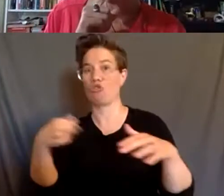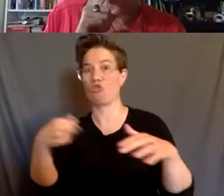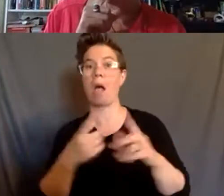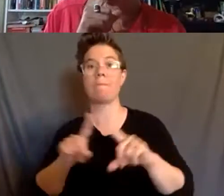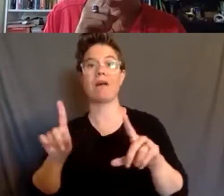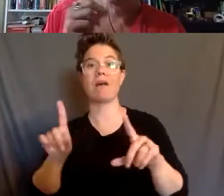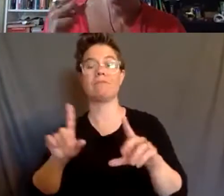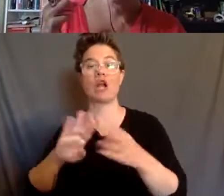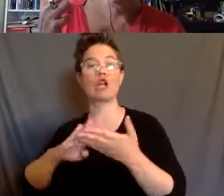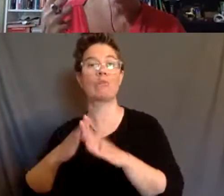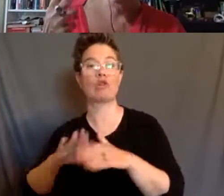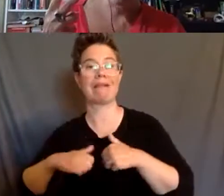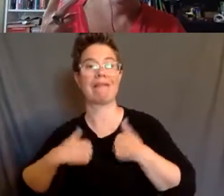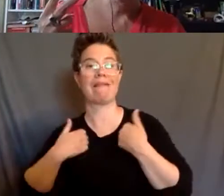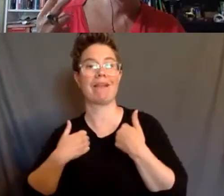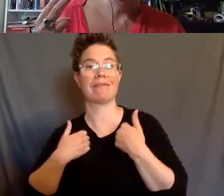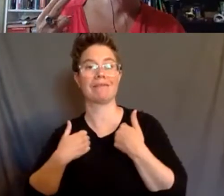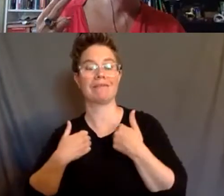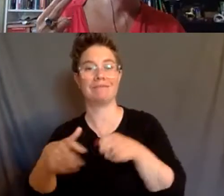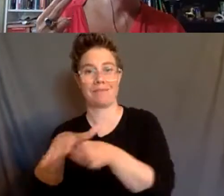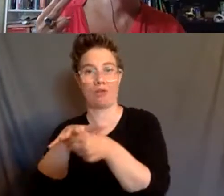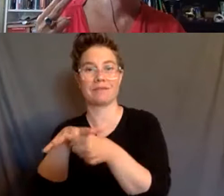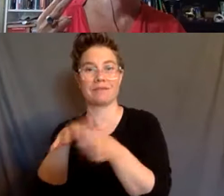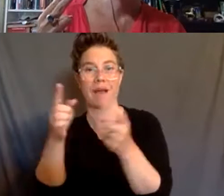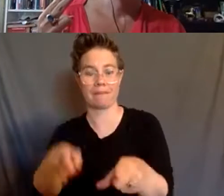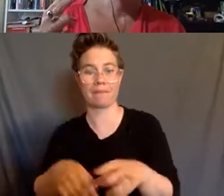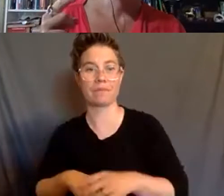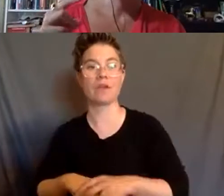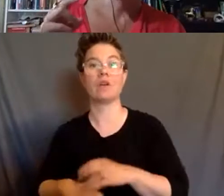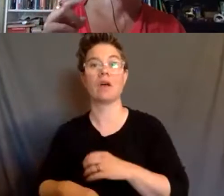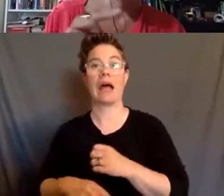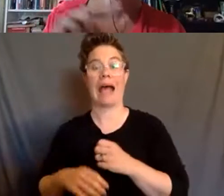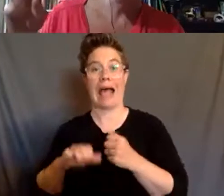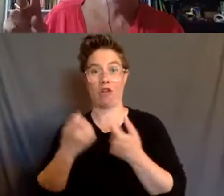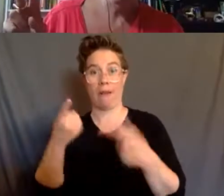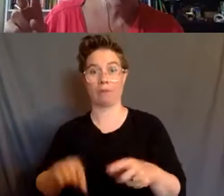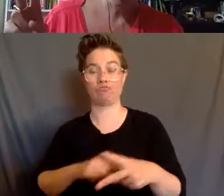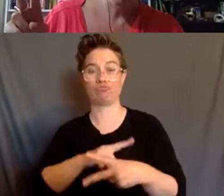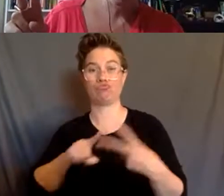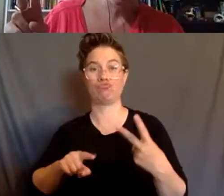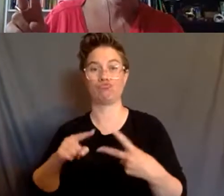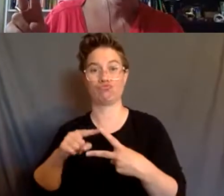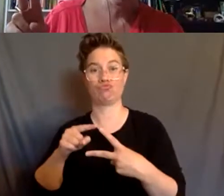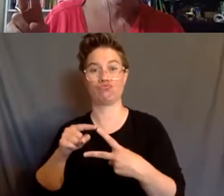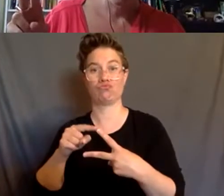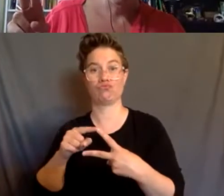Was done by doing two things. One is this kind of swift measures.